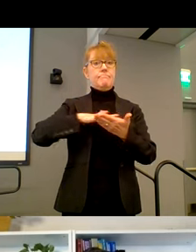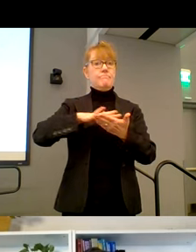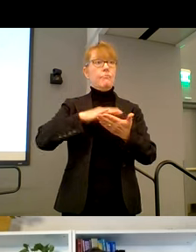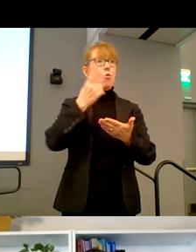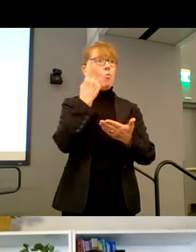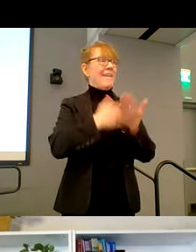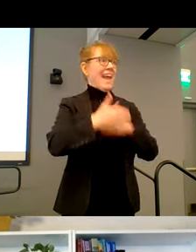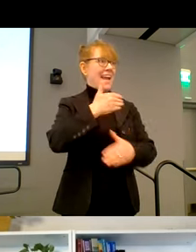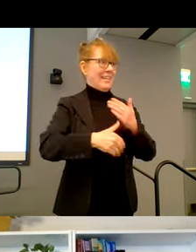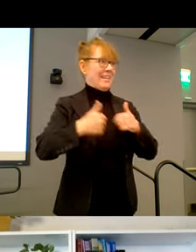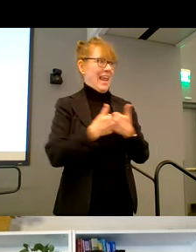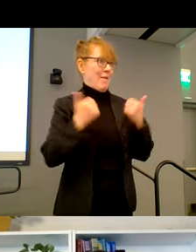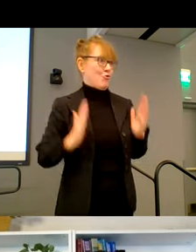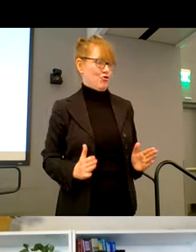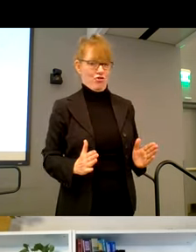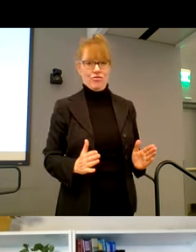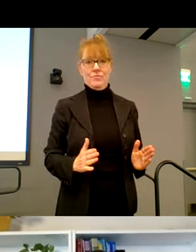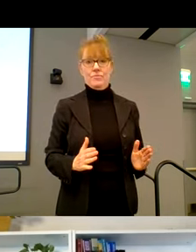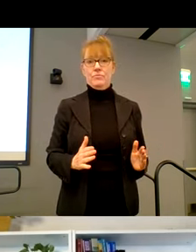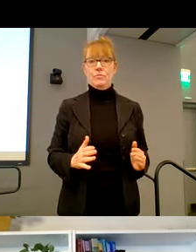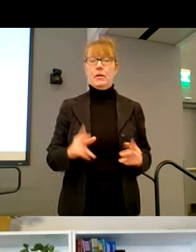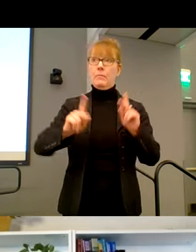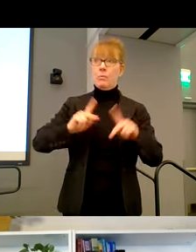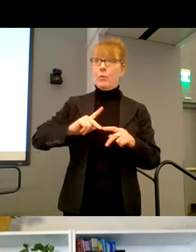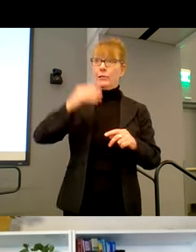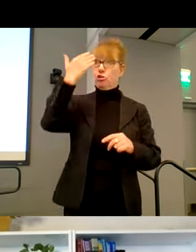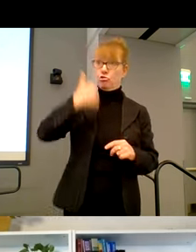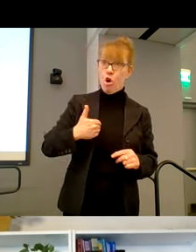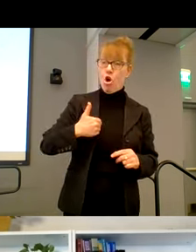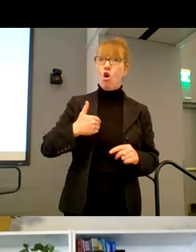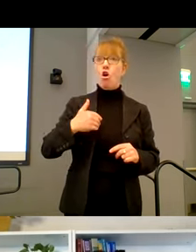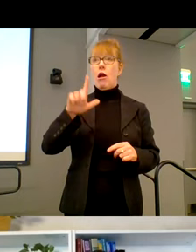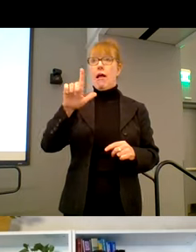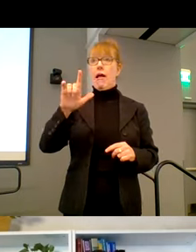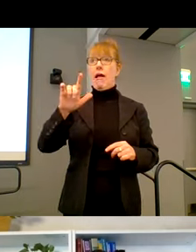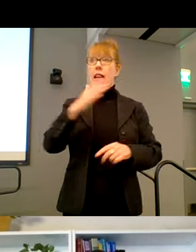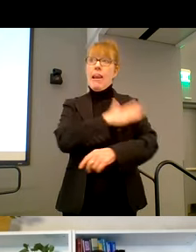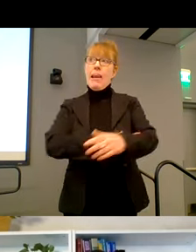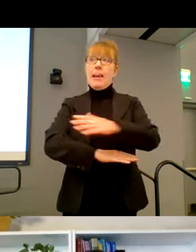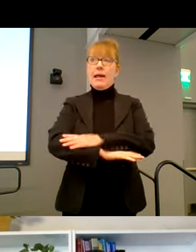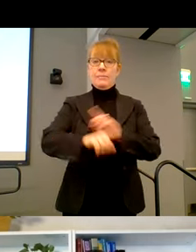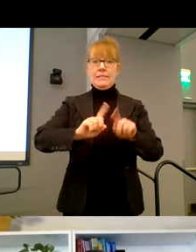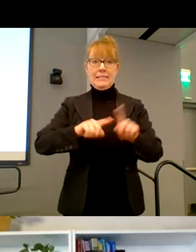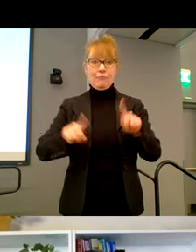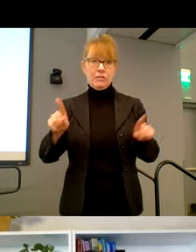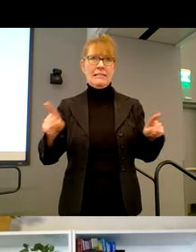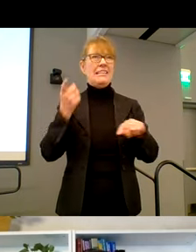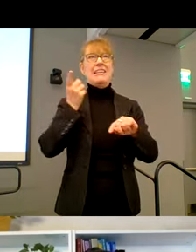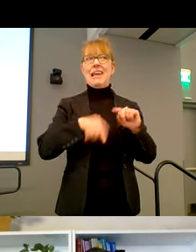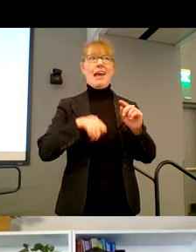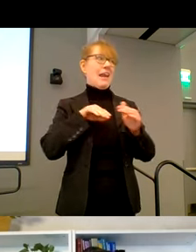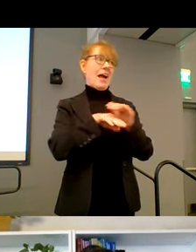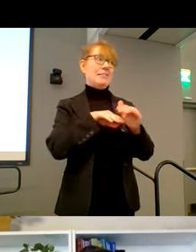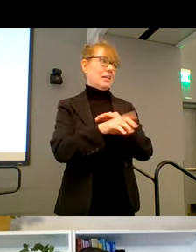-handed gameplay. So people with stroke or limb differences that just can't access or have difficulty accessing one